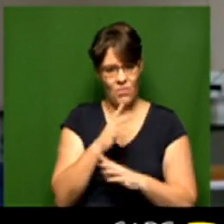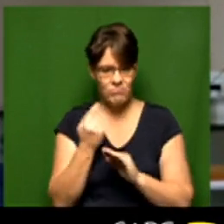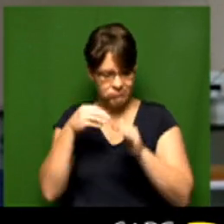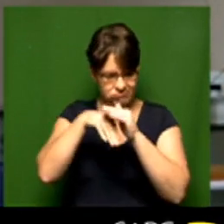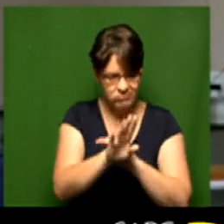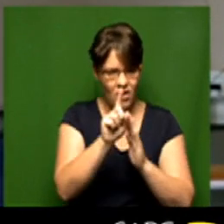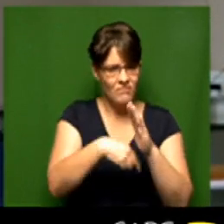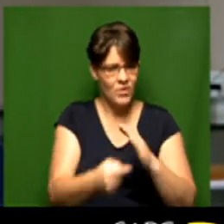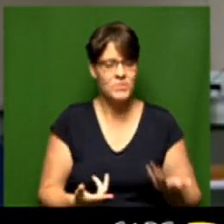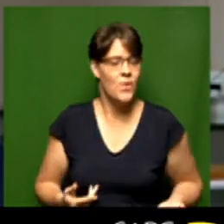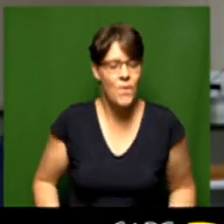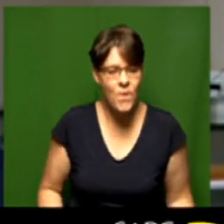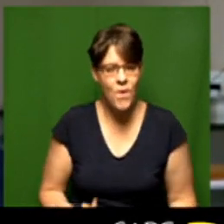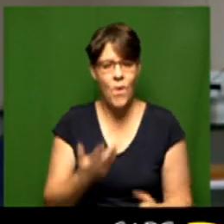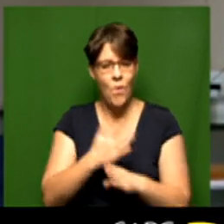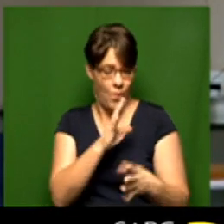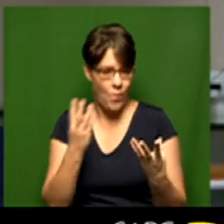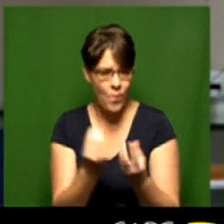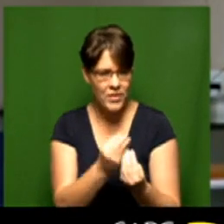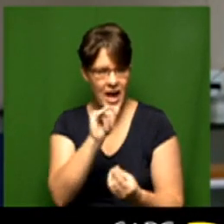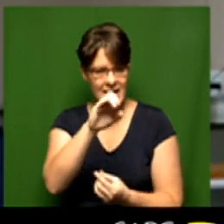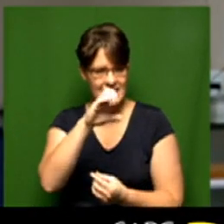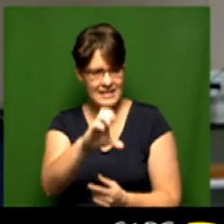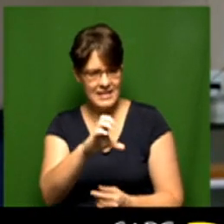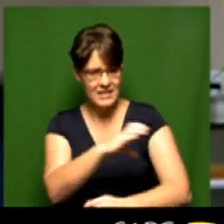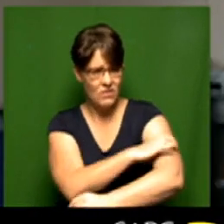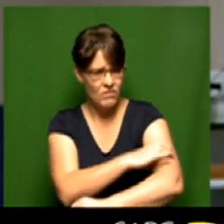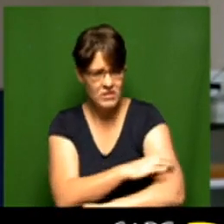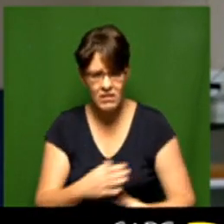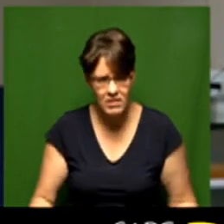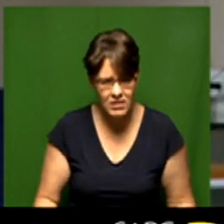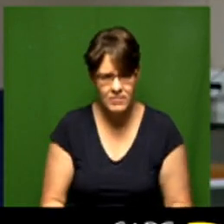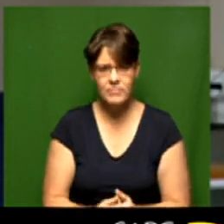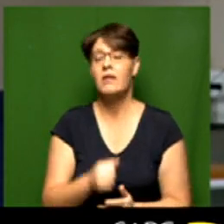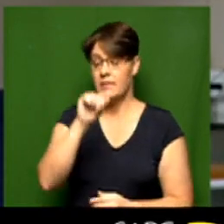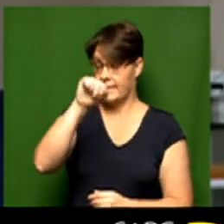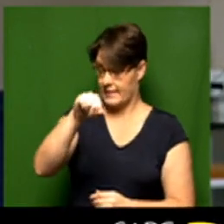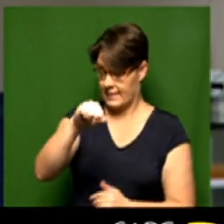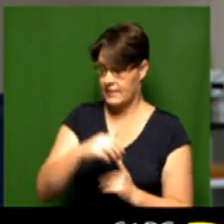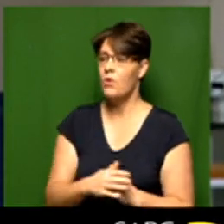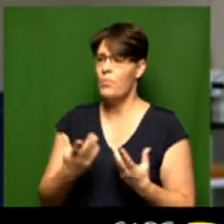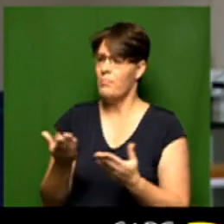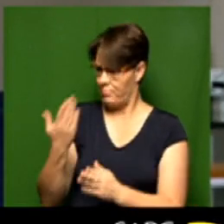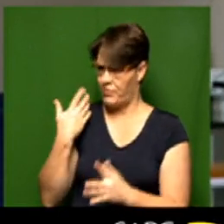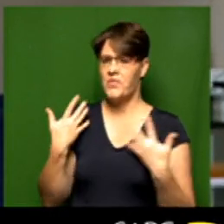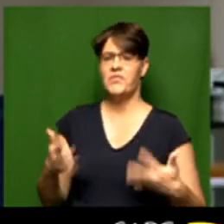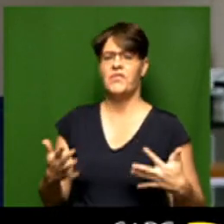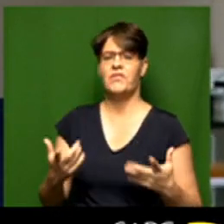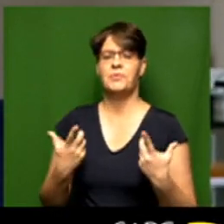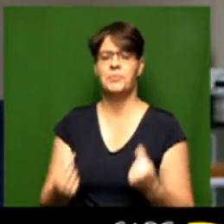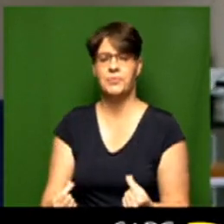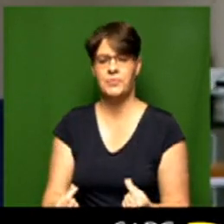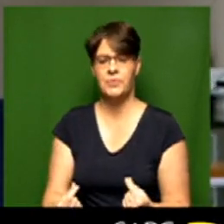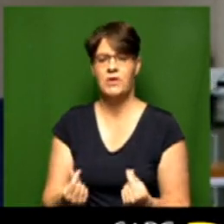who are going to be casting their vote are you working hand in hand with those IAC presiding officers correct we have done this before so